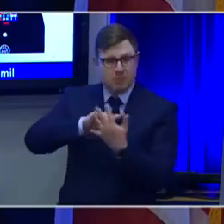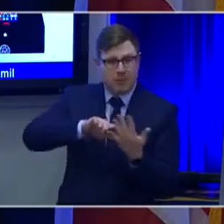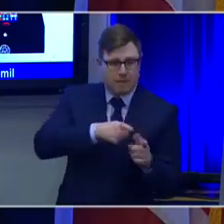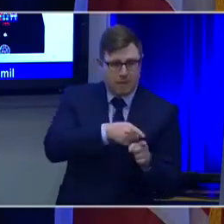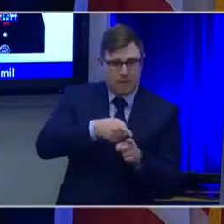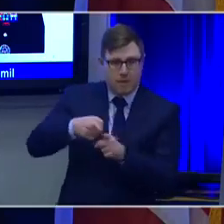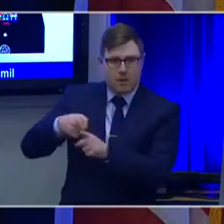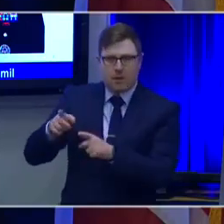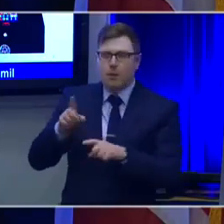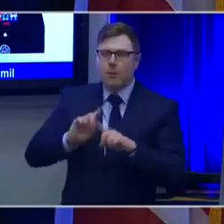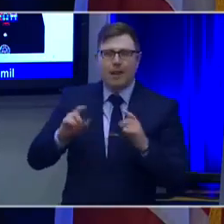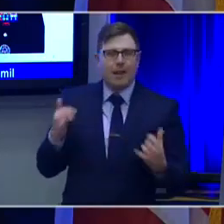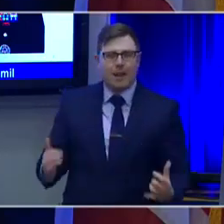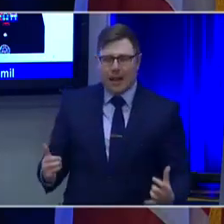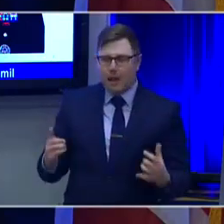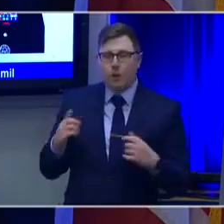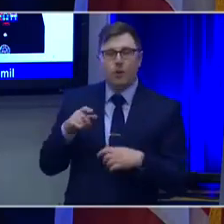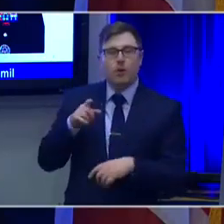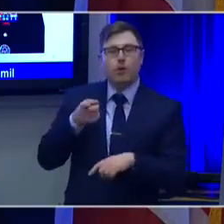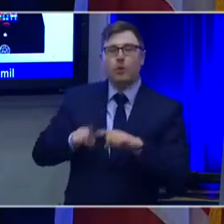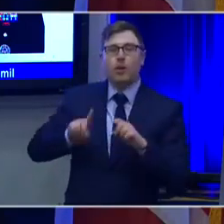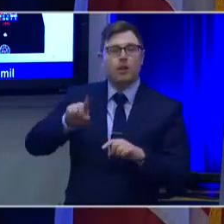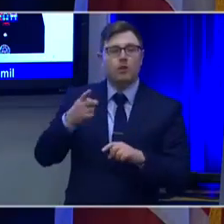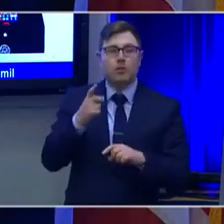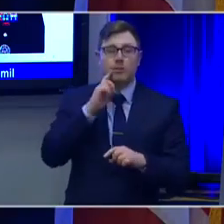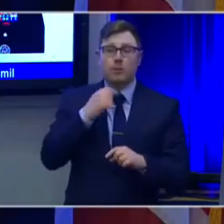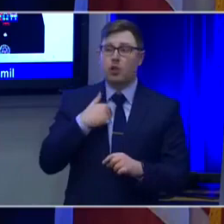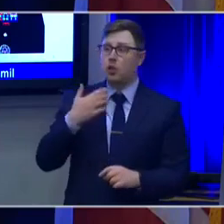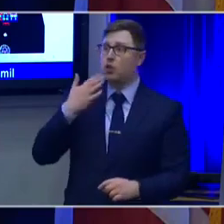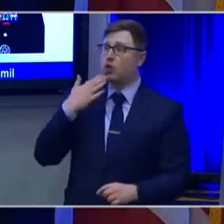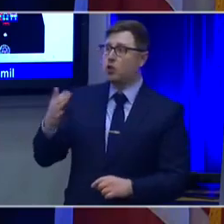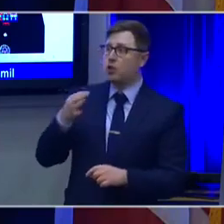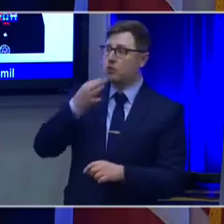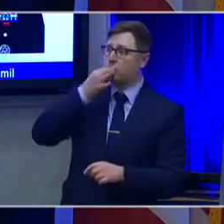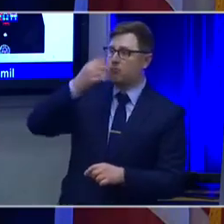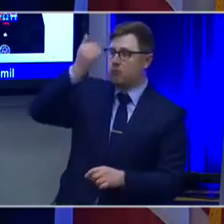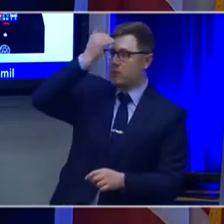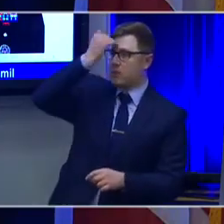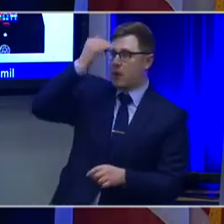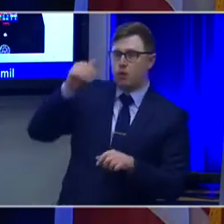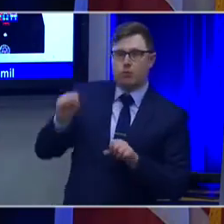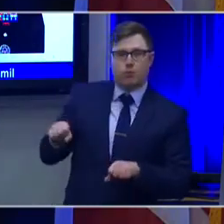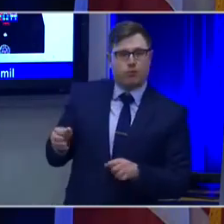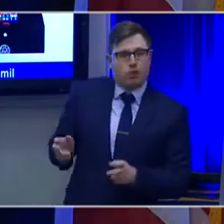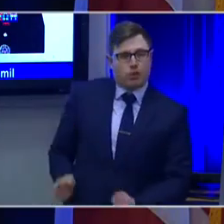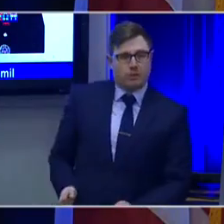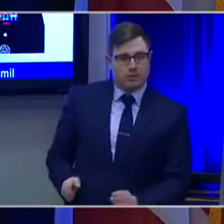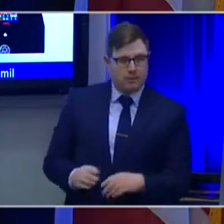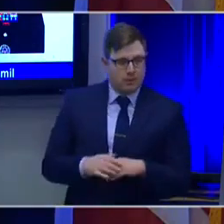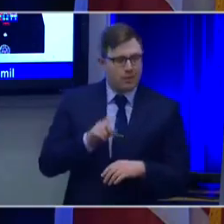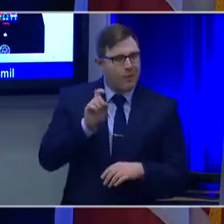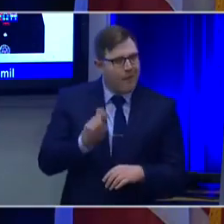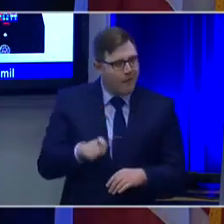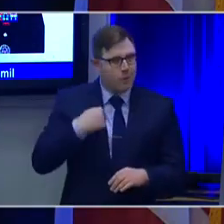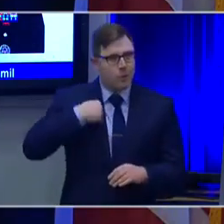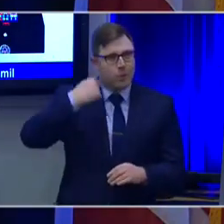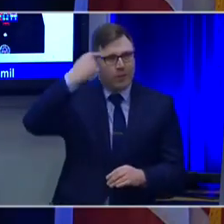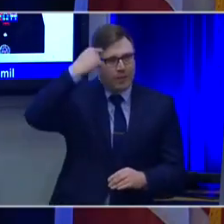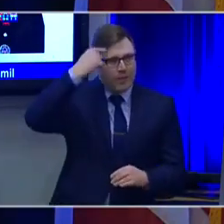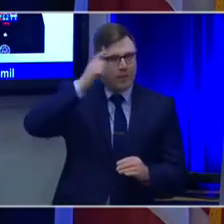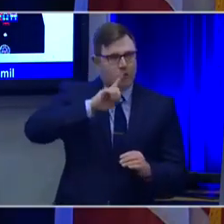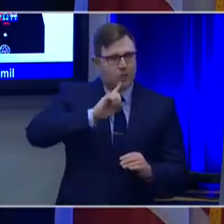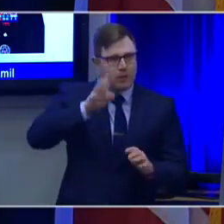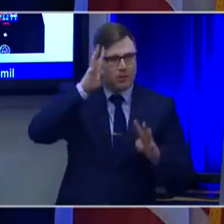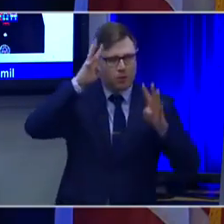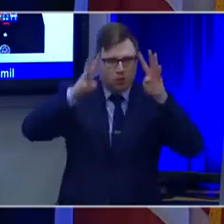be a good engineer. It's not enough to be a good technical expert. We also need you to use the other side of your brain. I